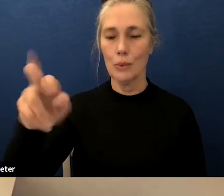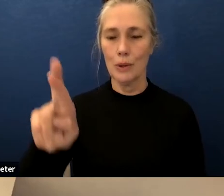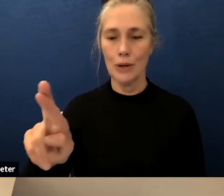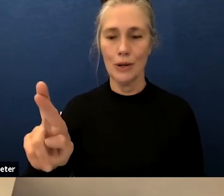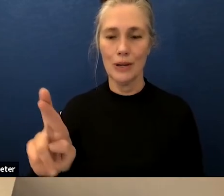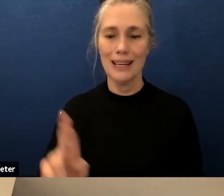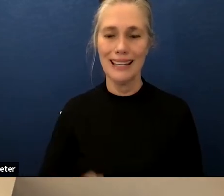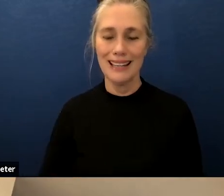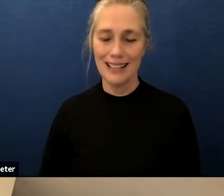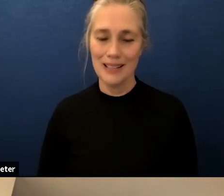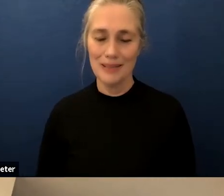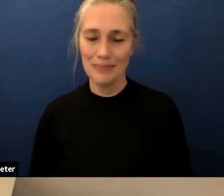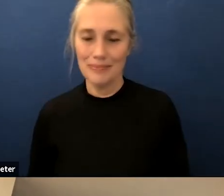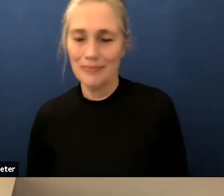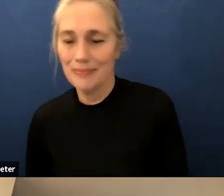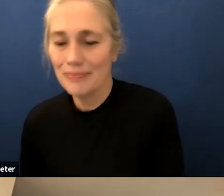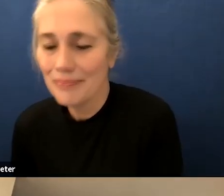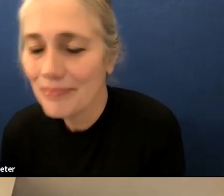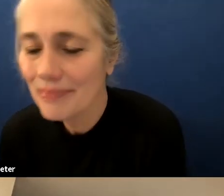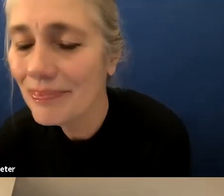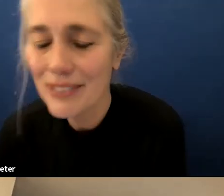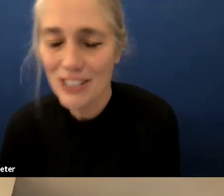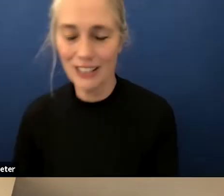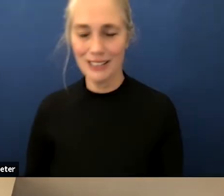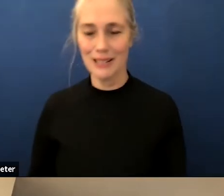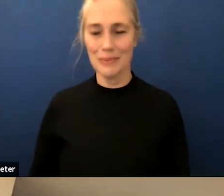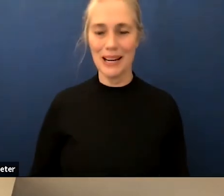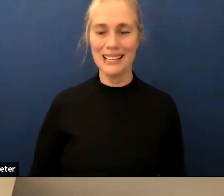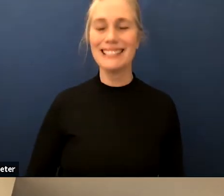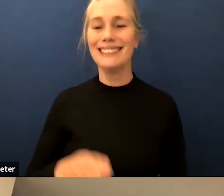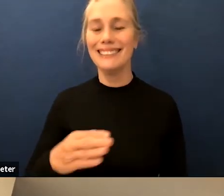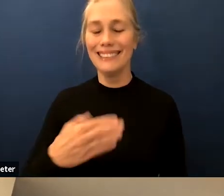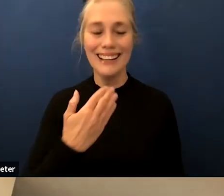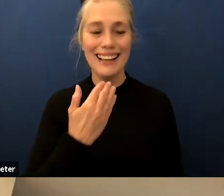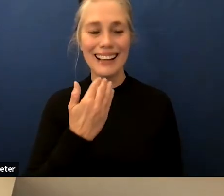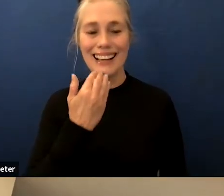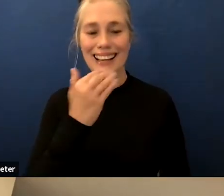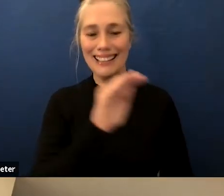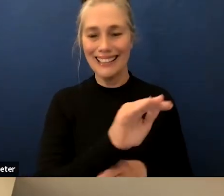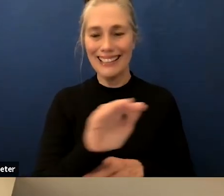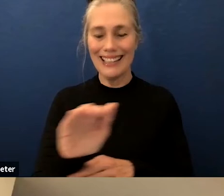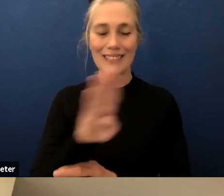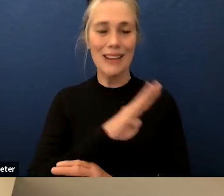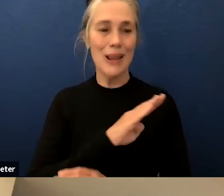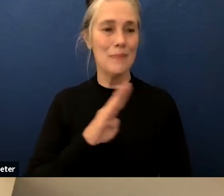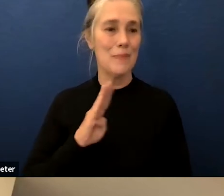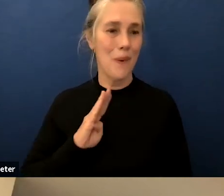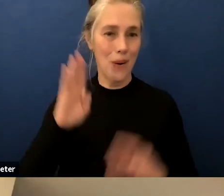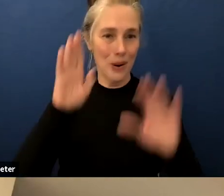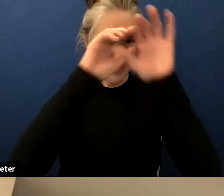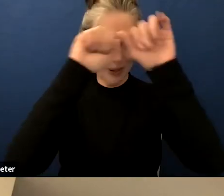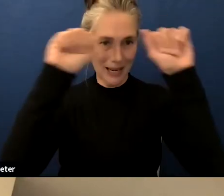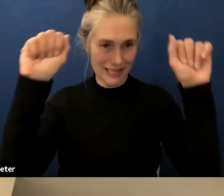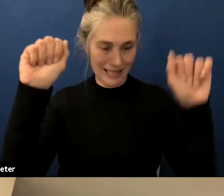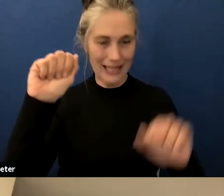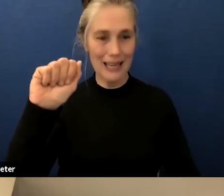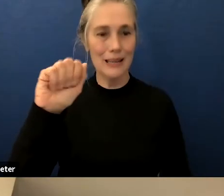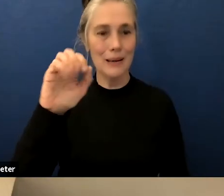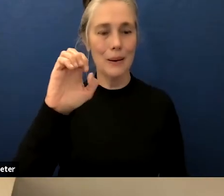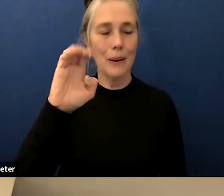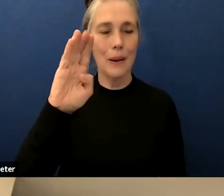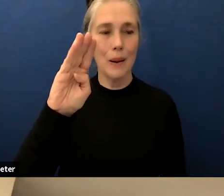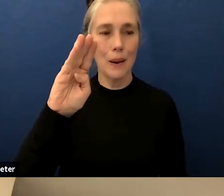uh good evening board of education board president ford and superintendent